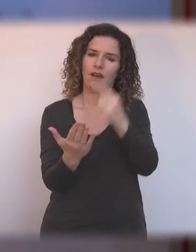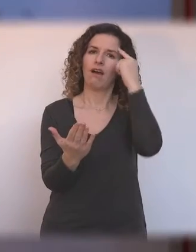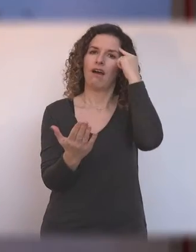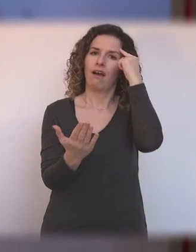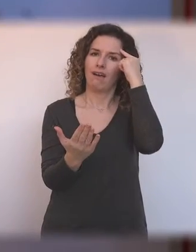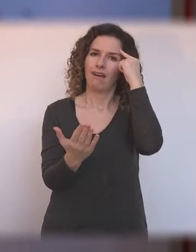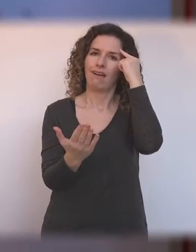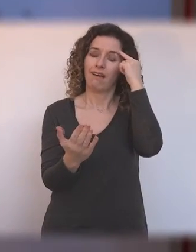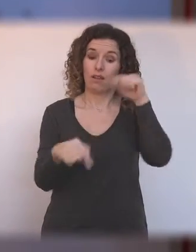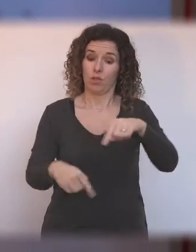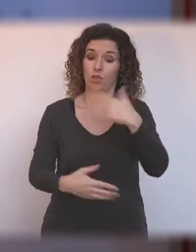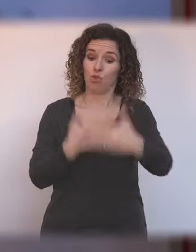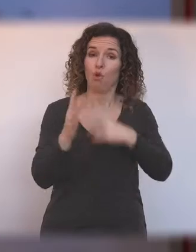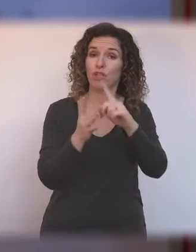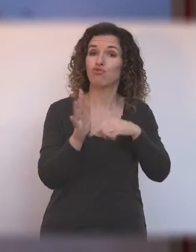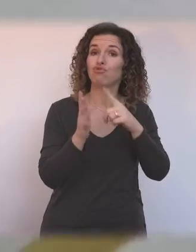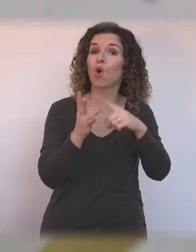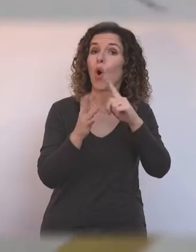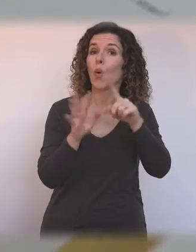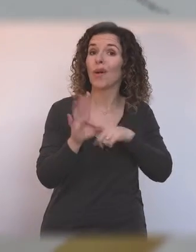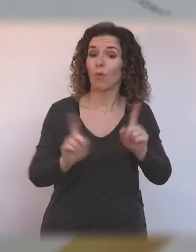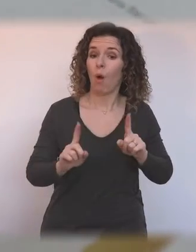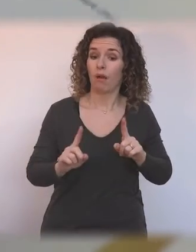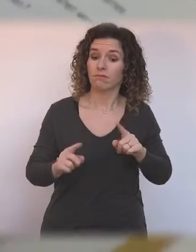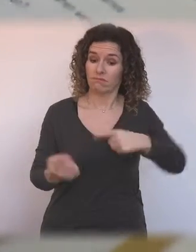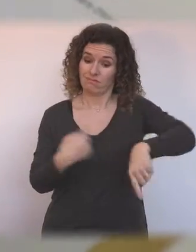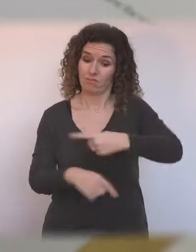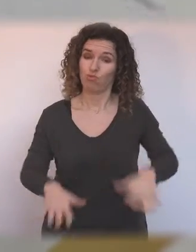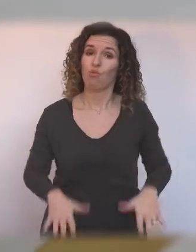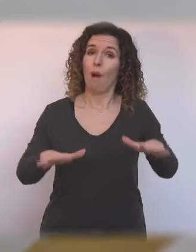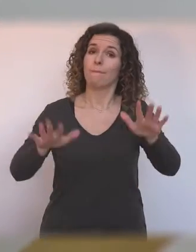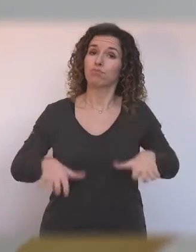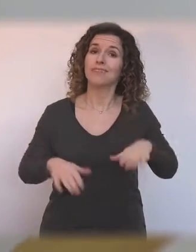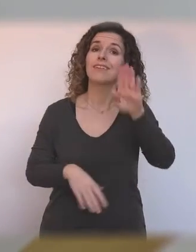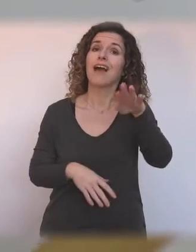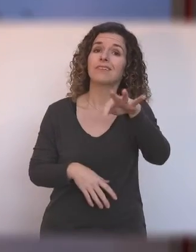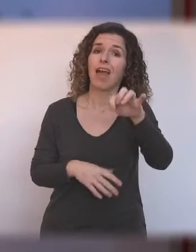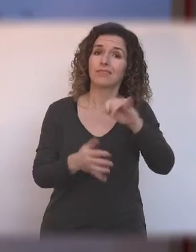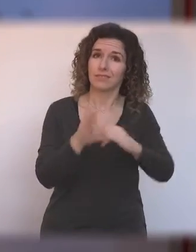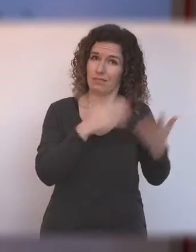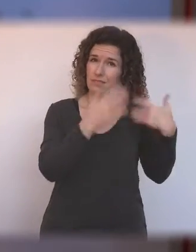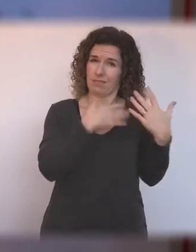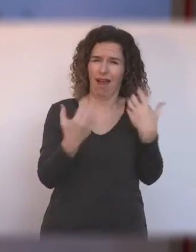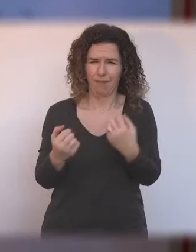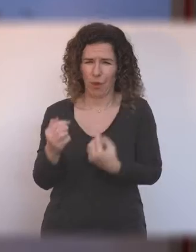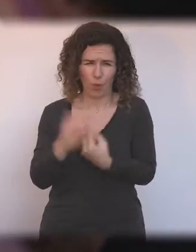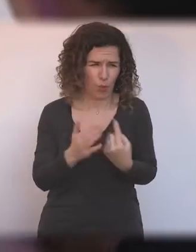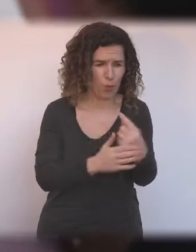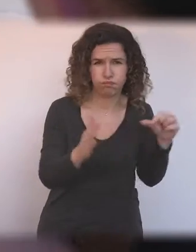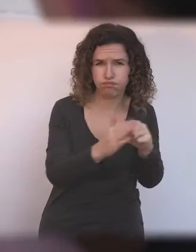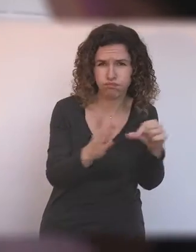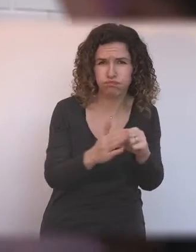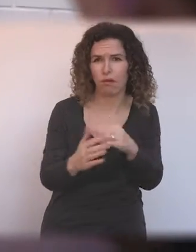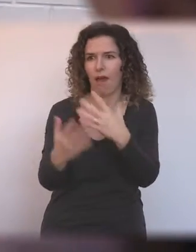Joy is a story of growing up in the 80s in Britain and all the difficulties and possibilities